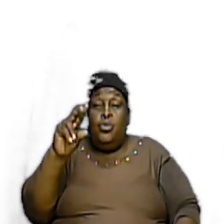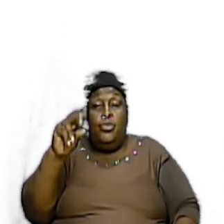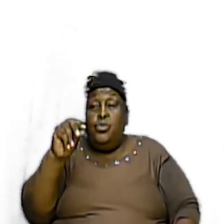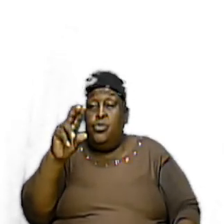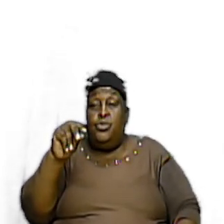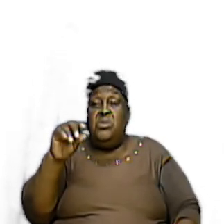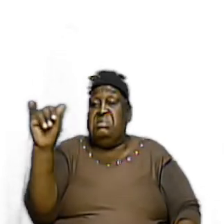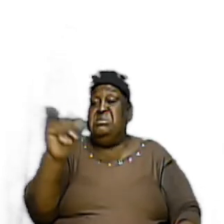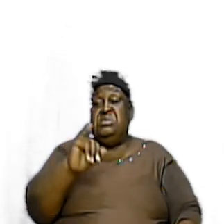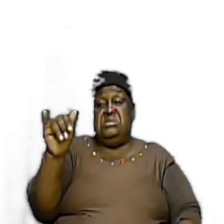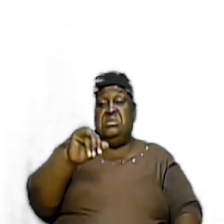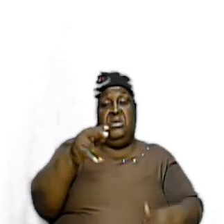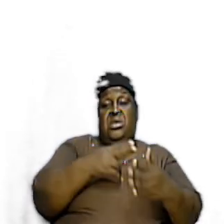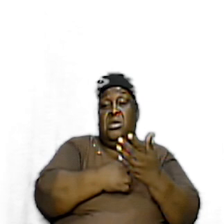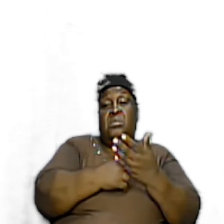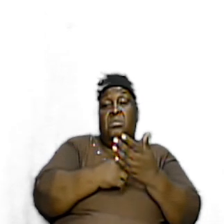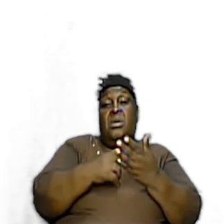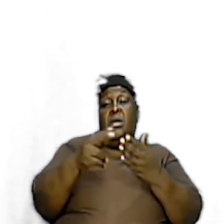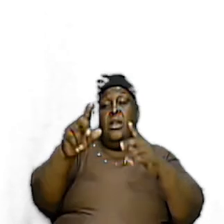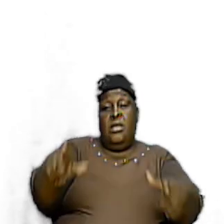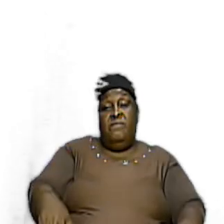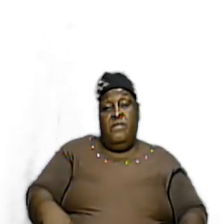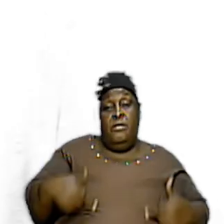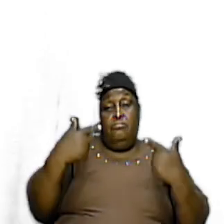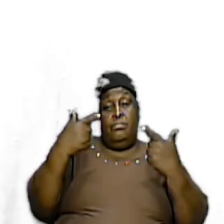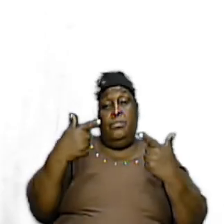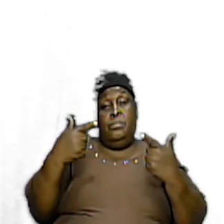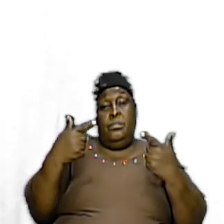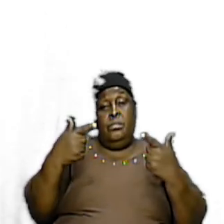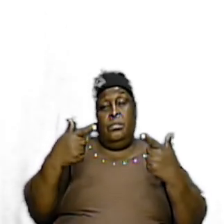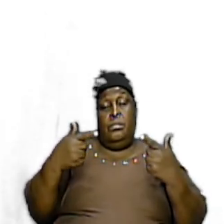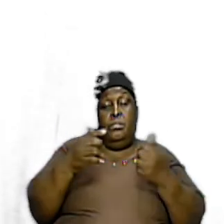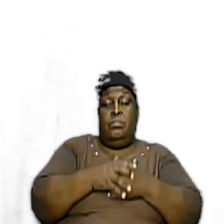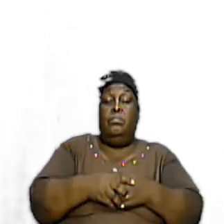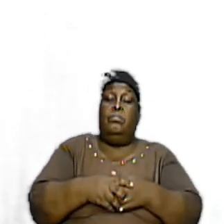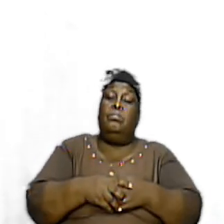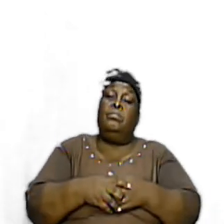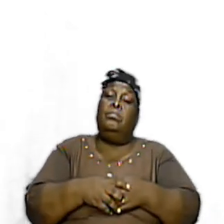And I say that With all sincerity